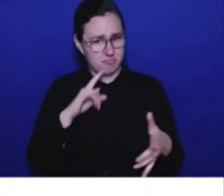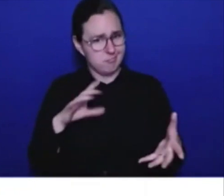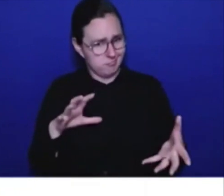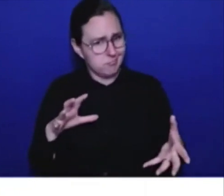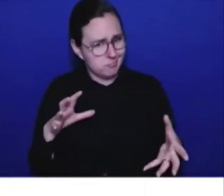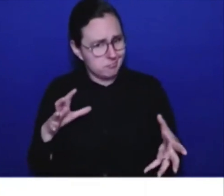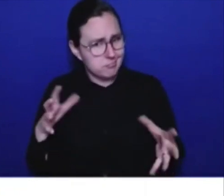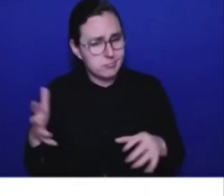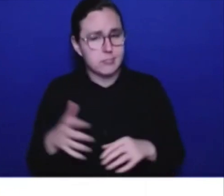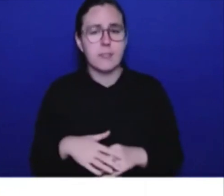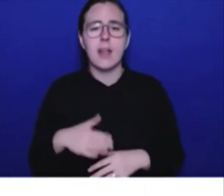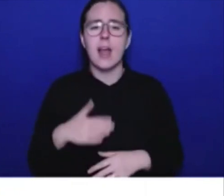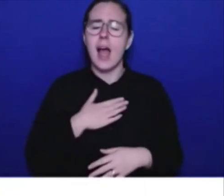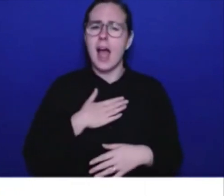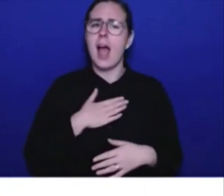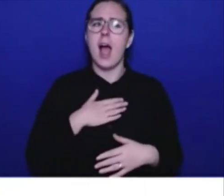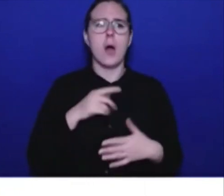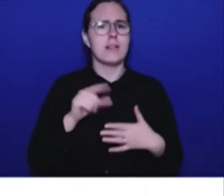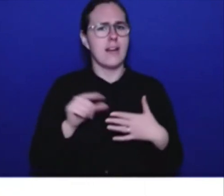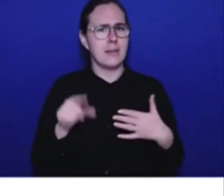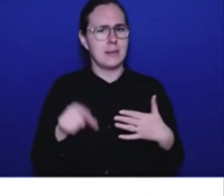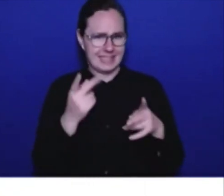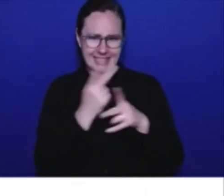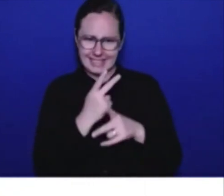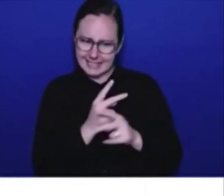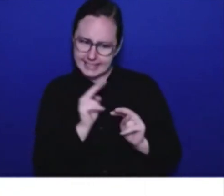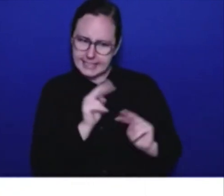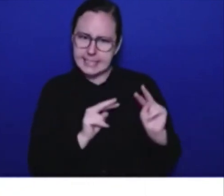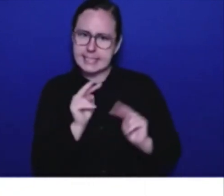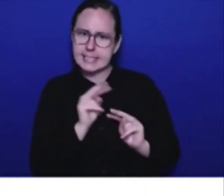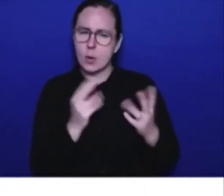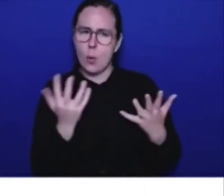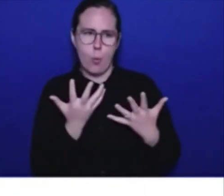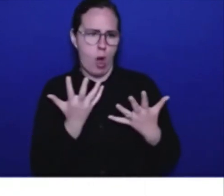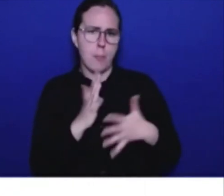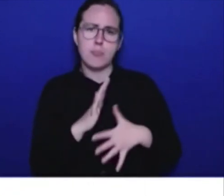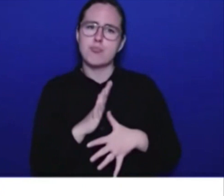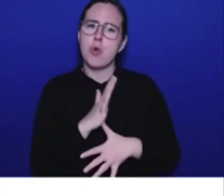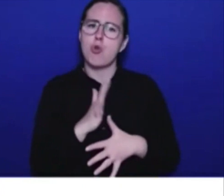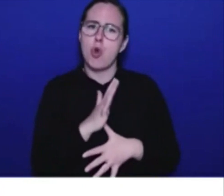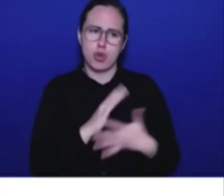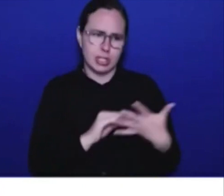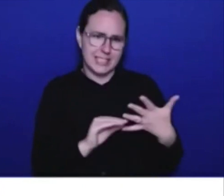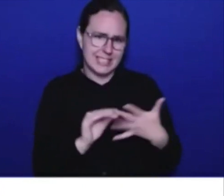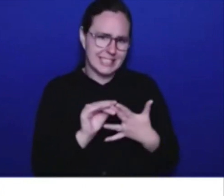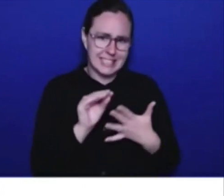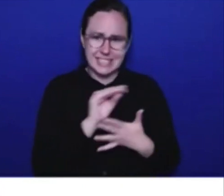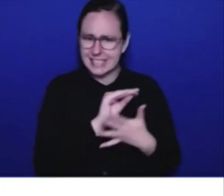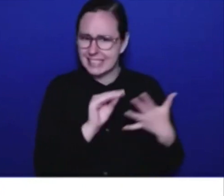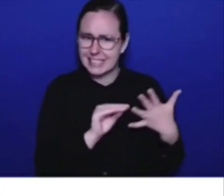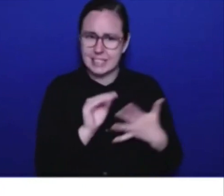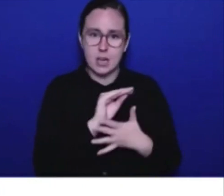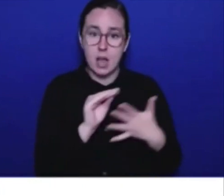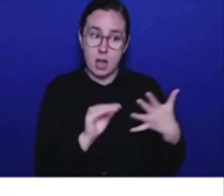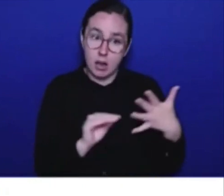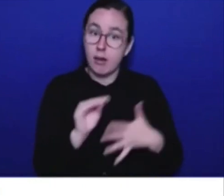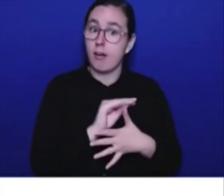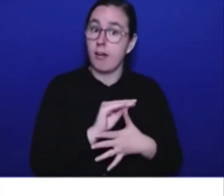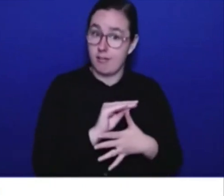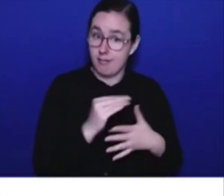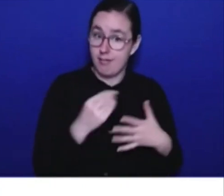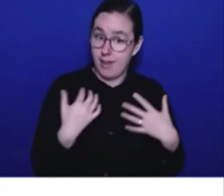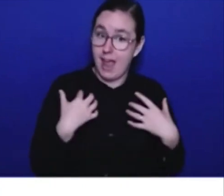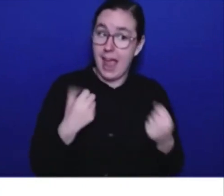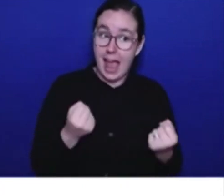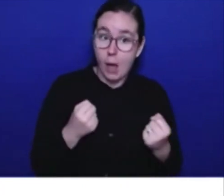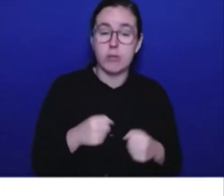these key priority areas for British Columbians around health care, making sure they can access the health care they need when they need it.